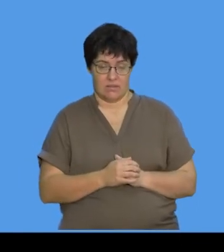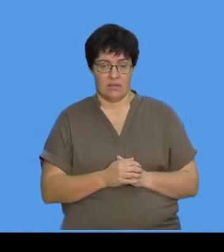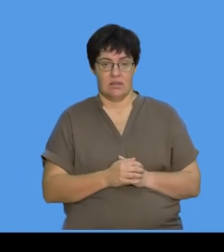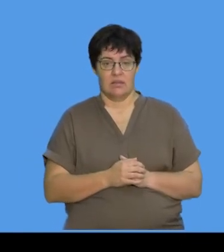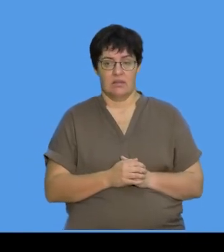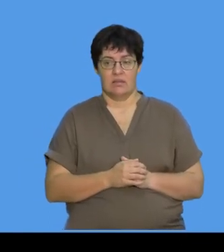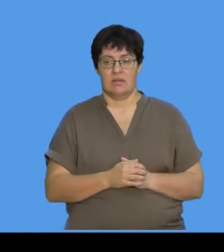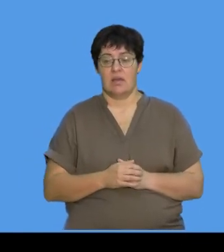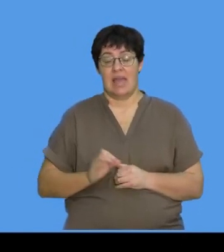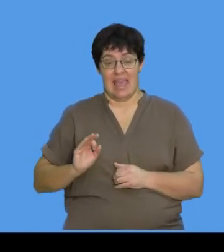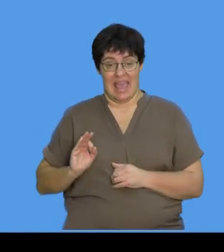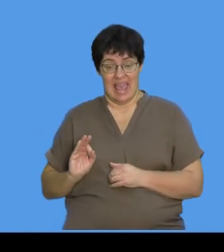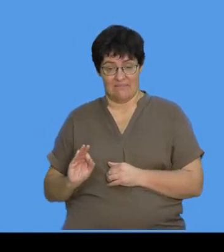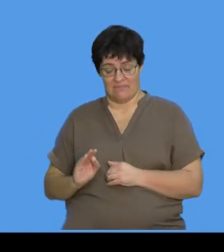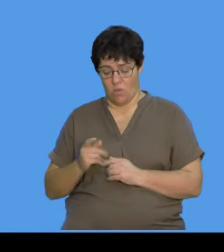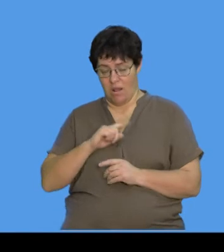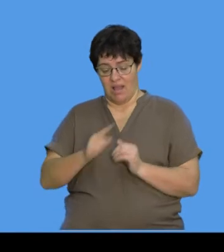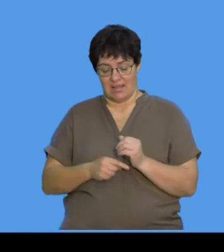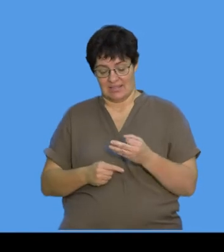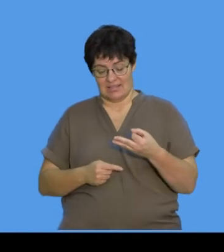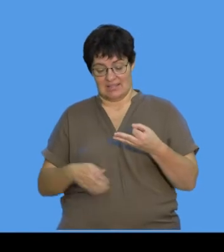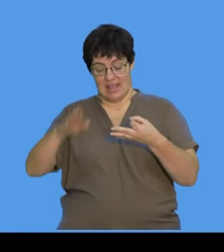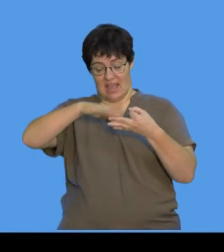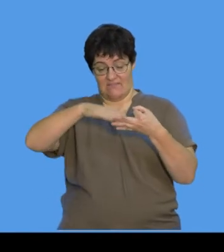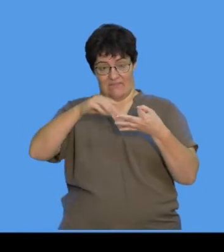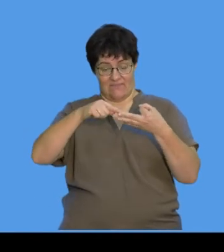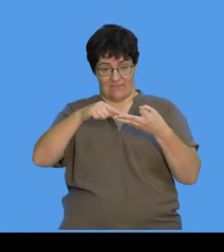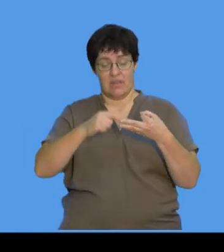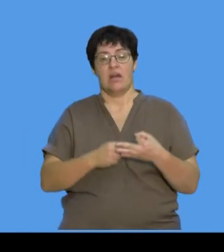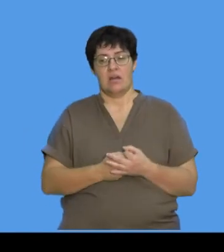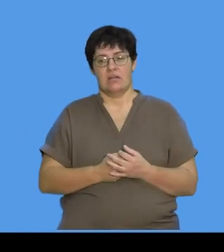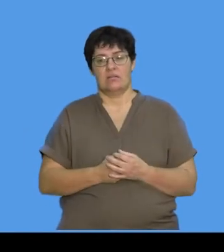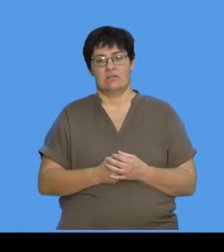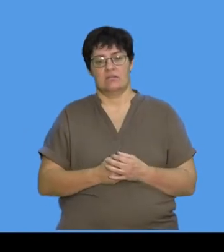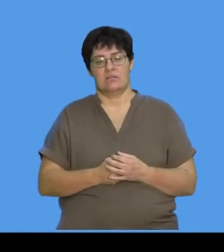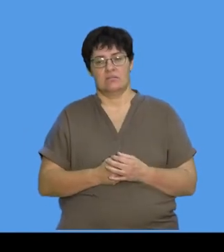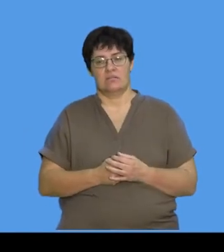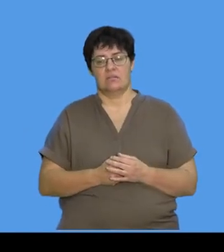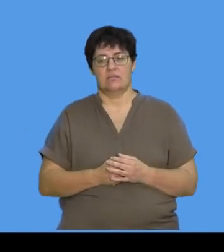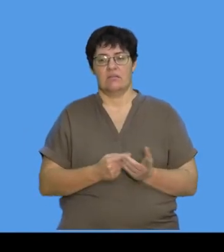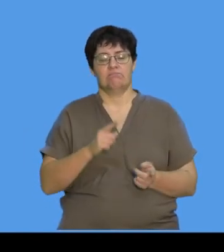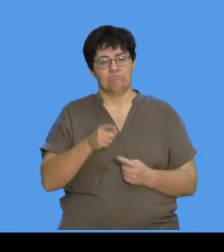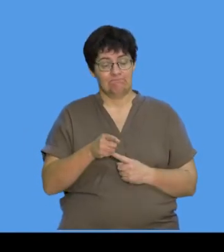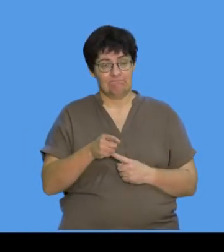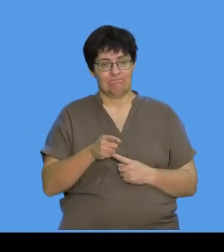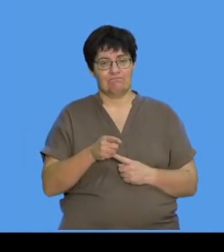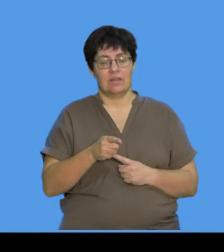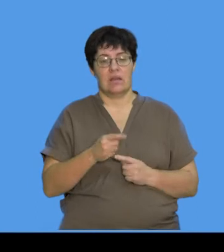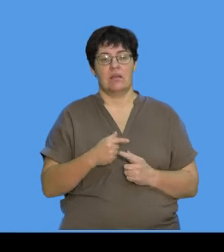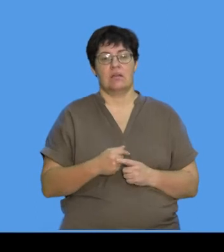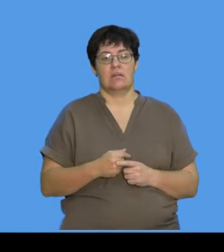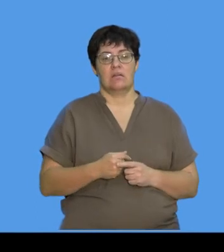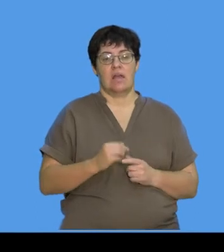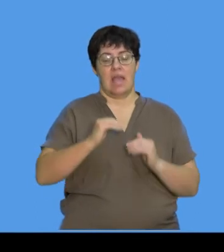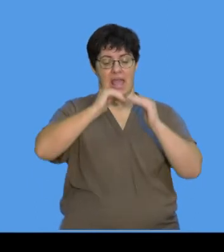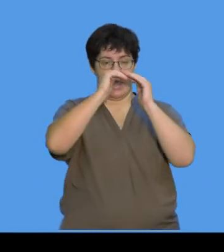And my final is F, and that is the round, look a little bit squidgy, and that would be